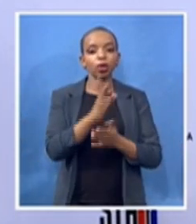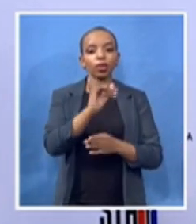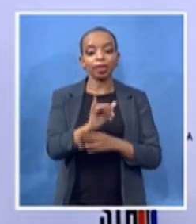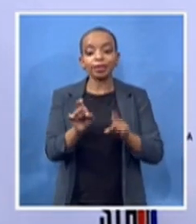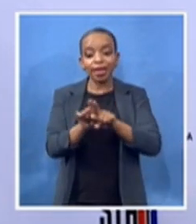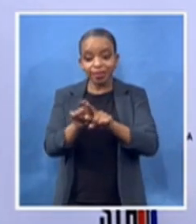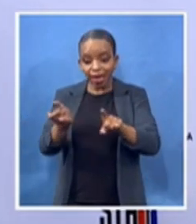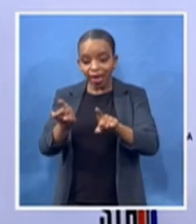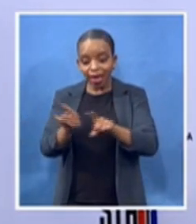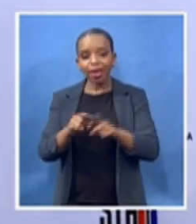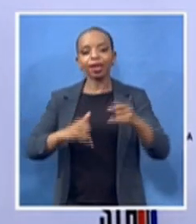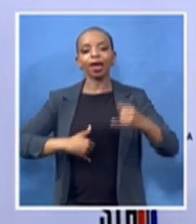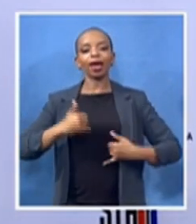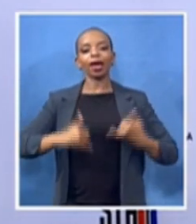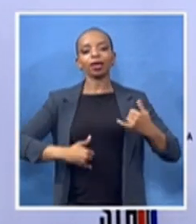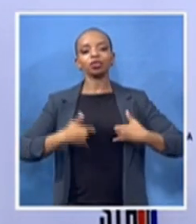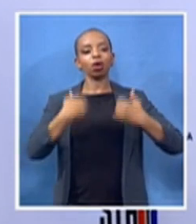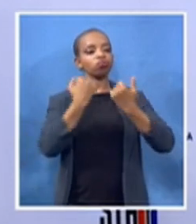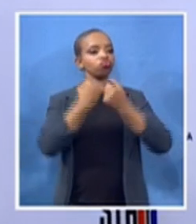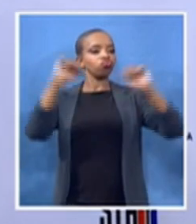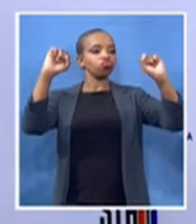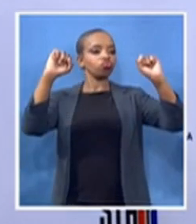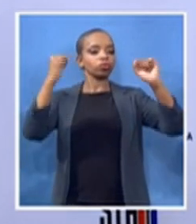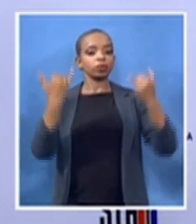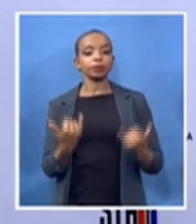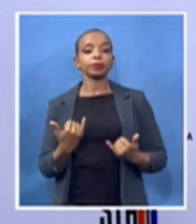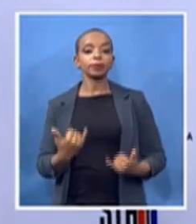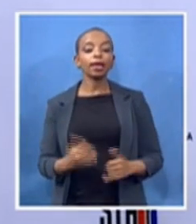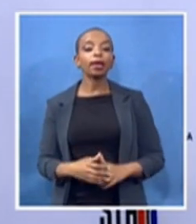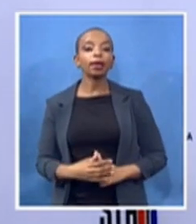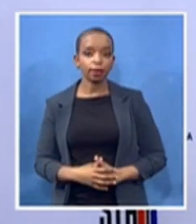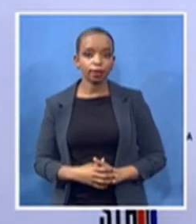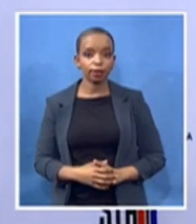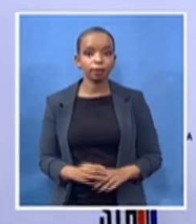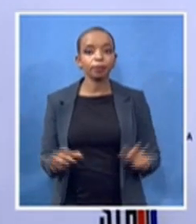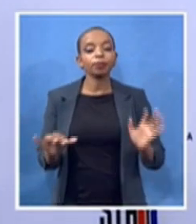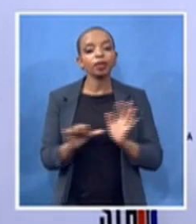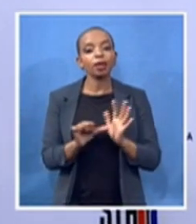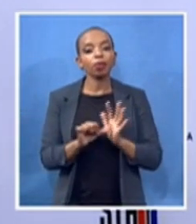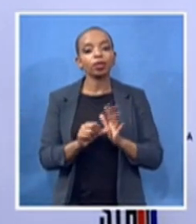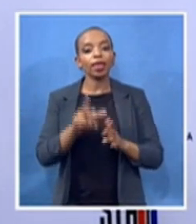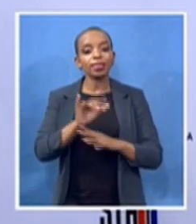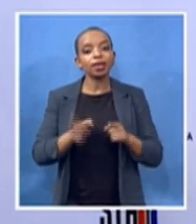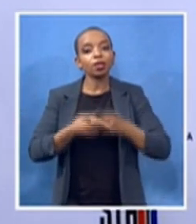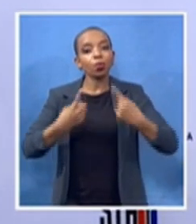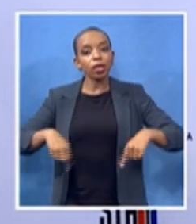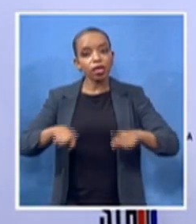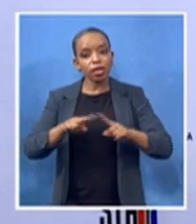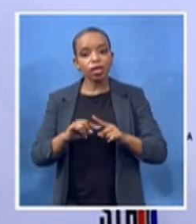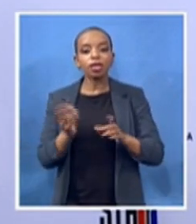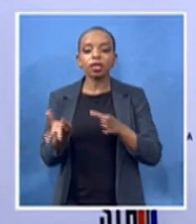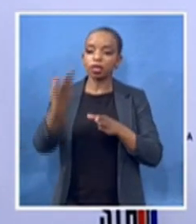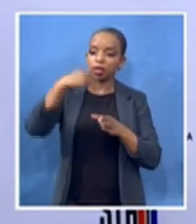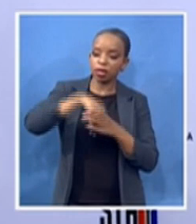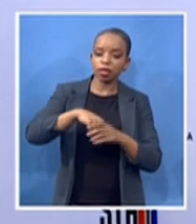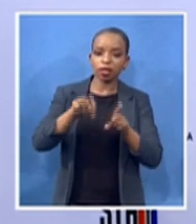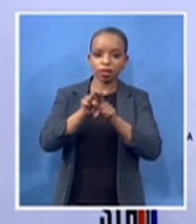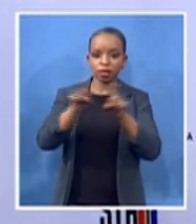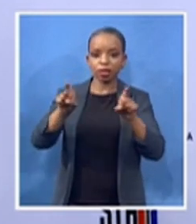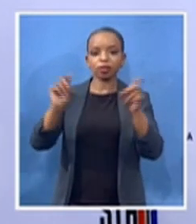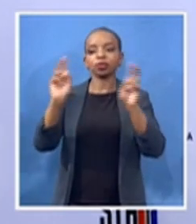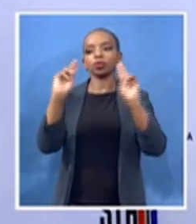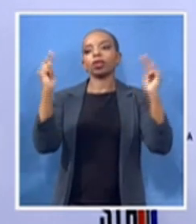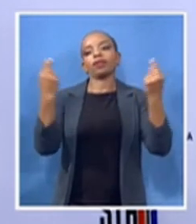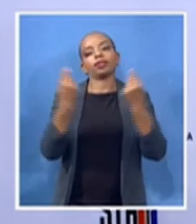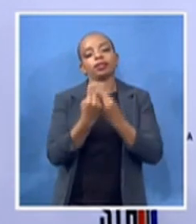today so it's important that we reconnect with these universities as well also in december we will host a music